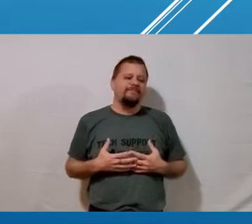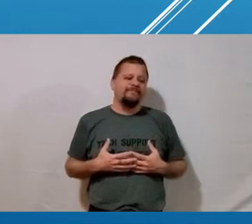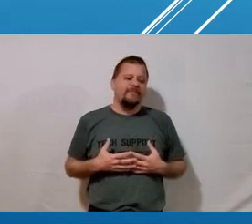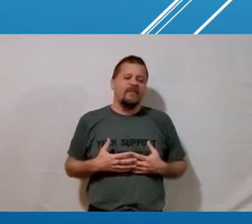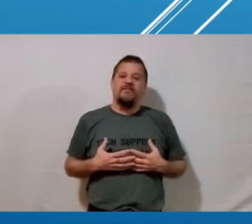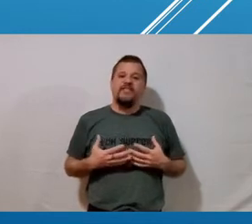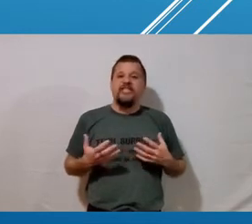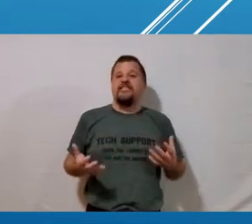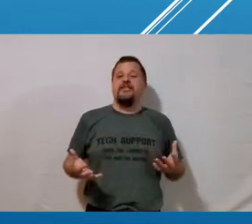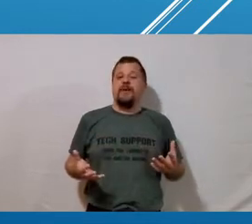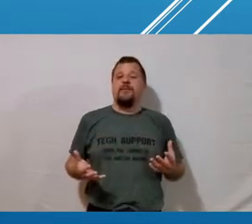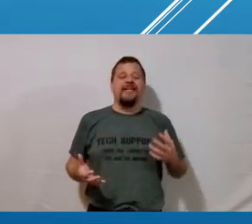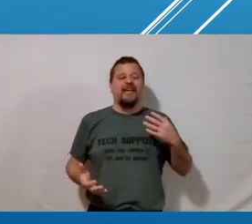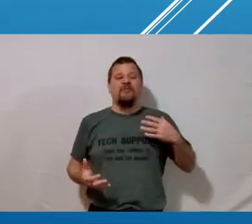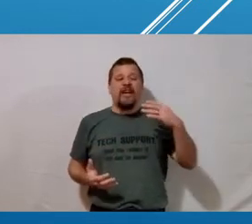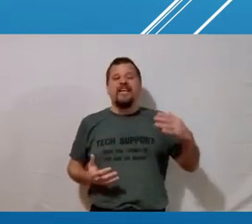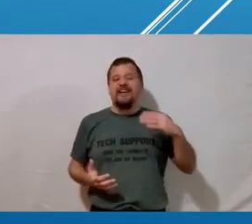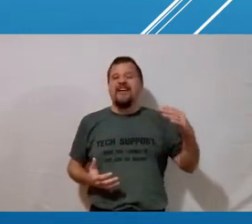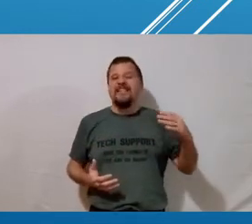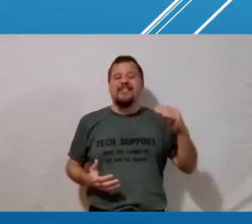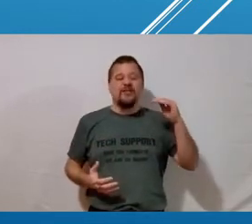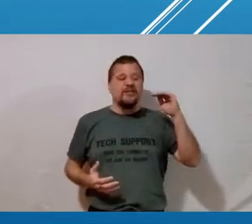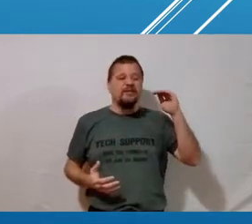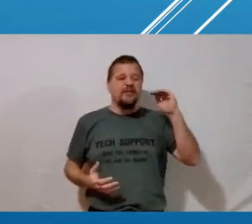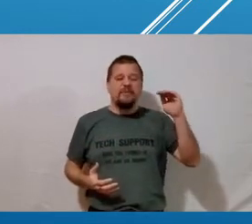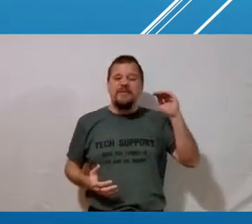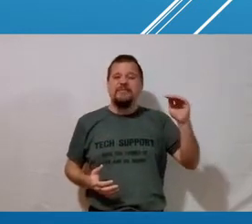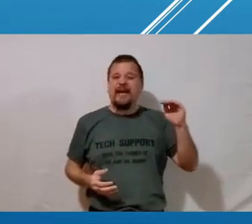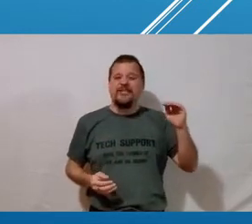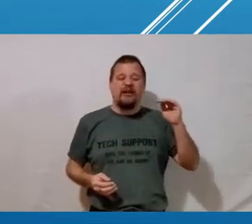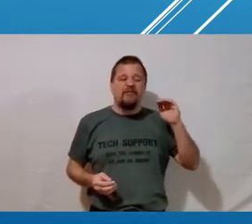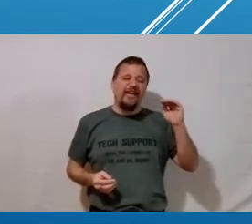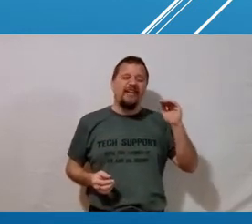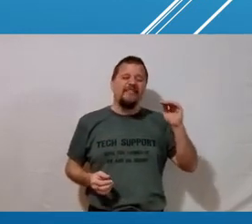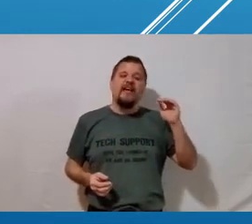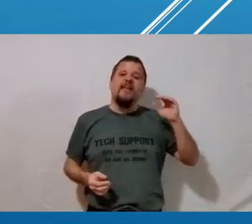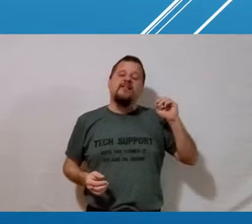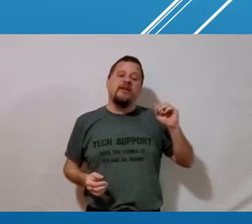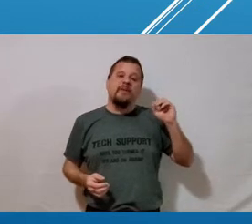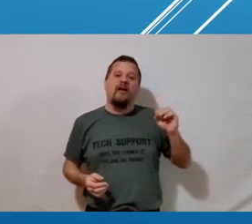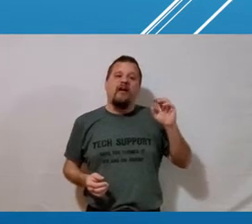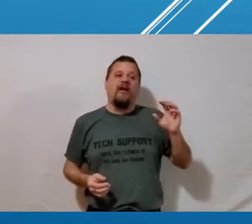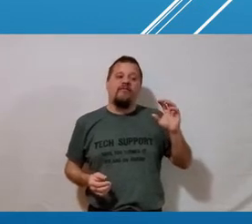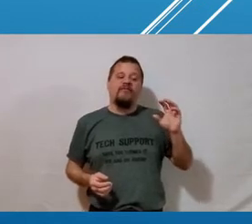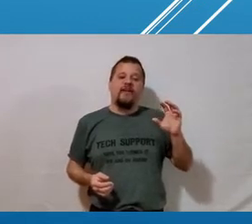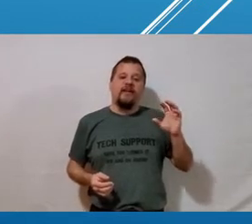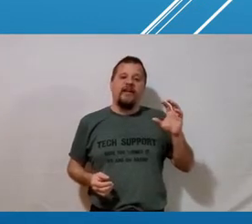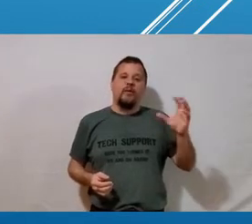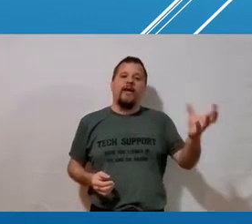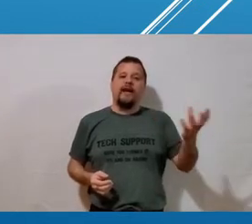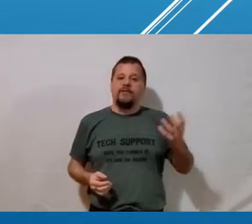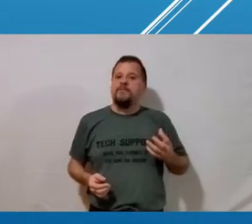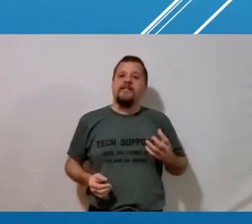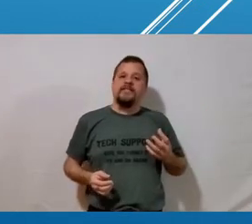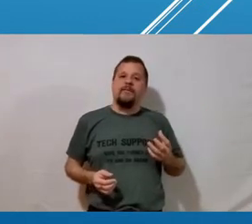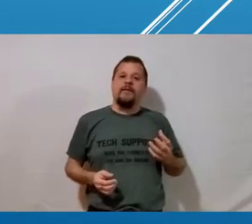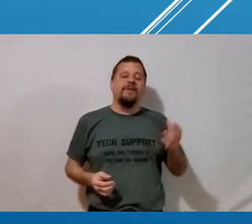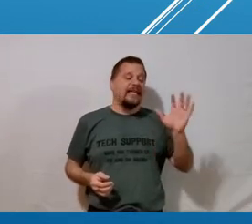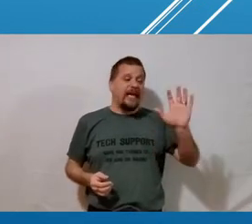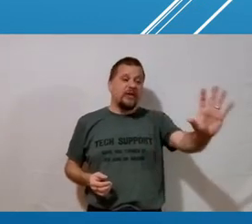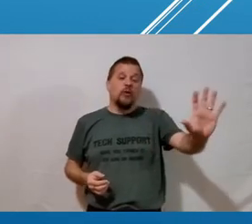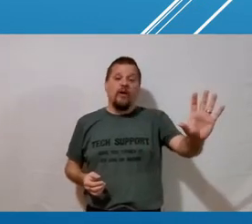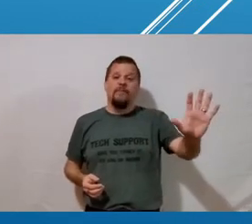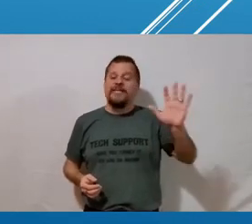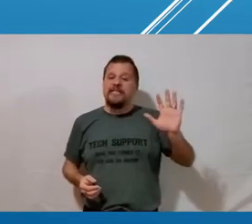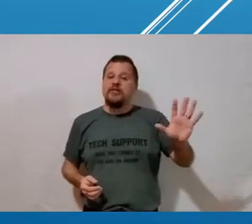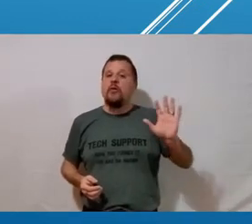i get a little bit facetious about it because i recognize there's a there's a mismatch there i recognize there's something off in the way that response